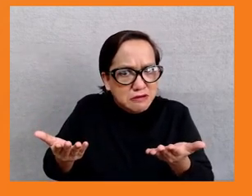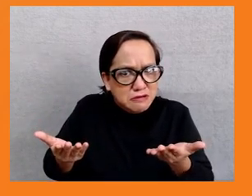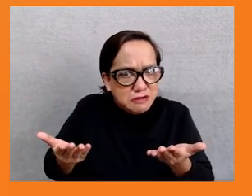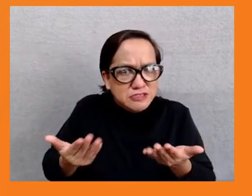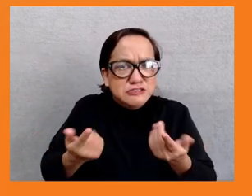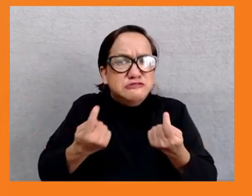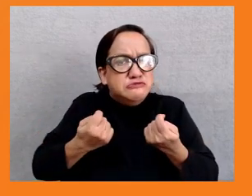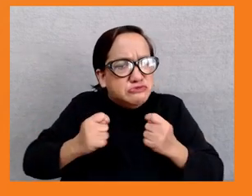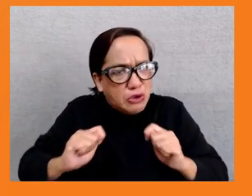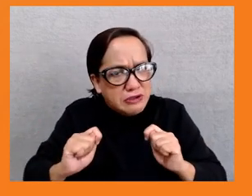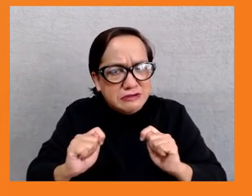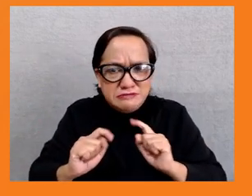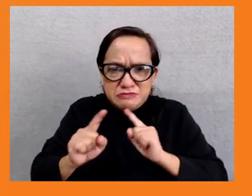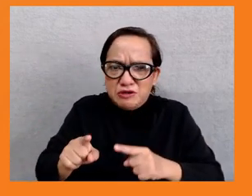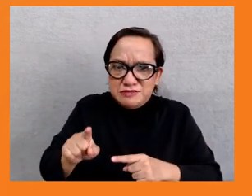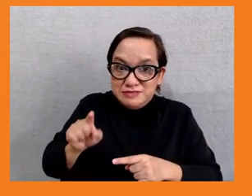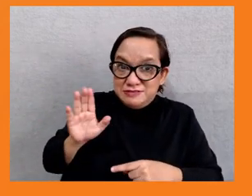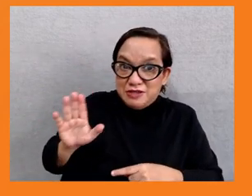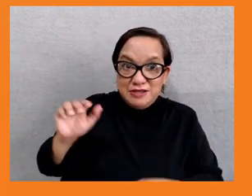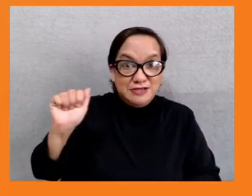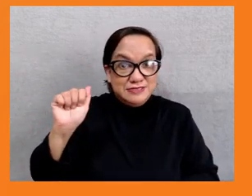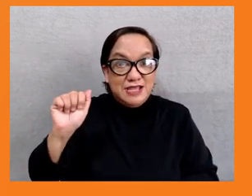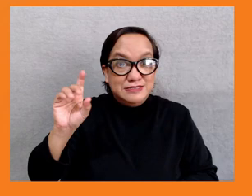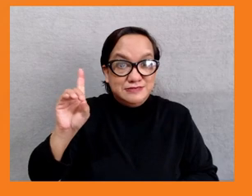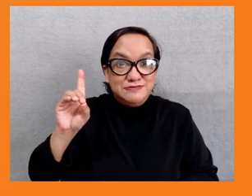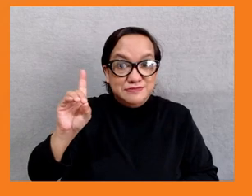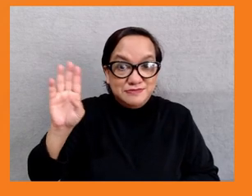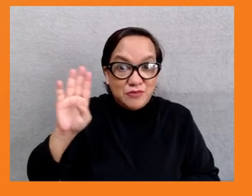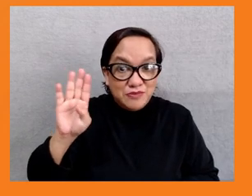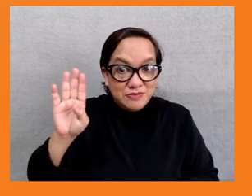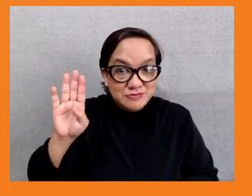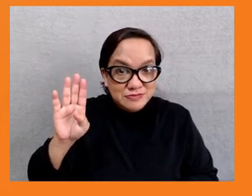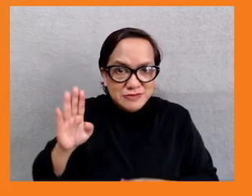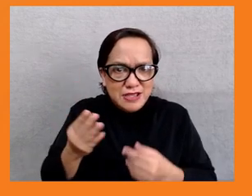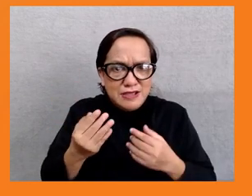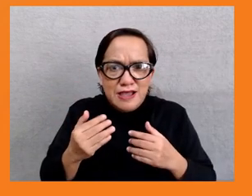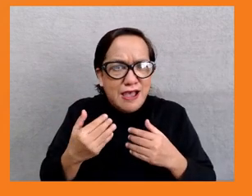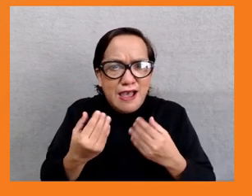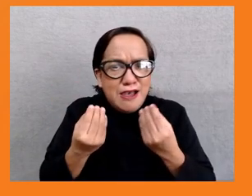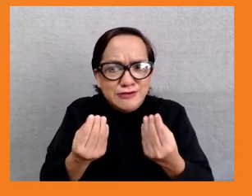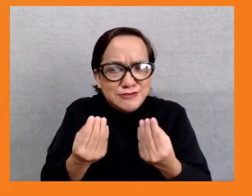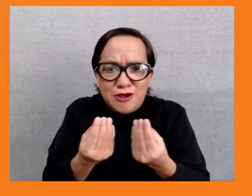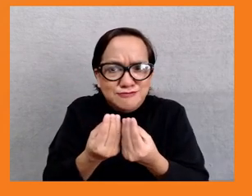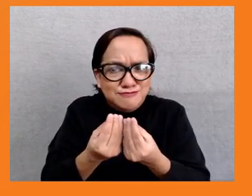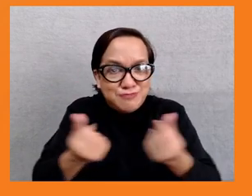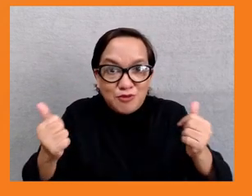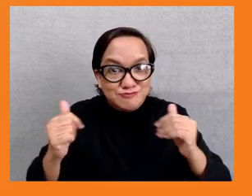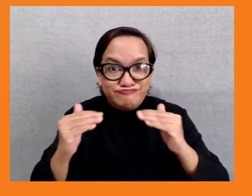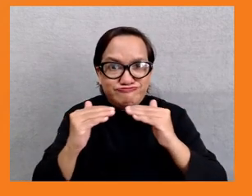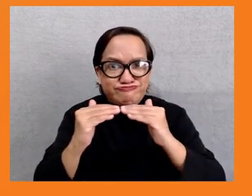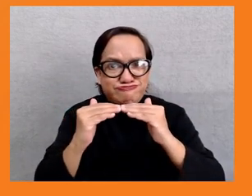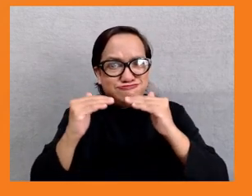doing to address inequality in different domains. Next slide, please. As you know,